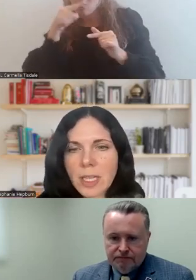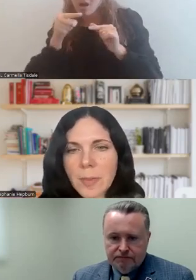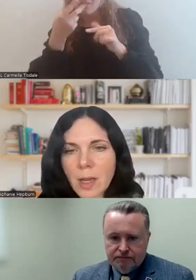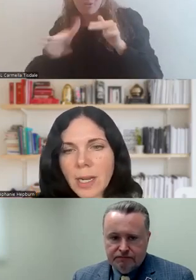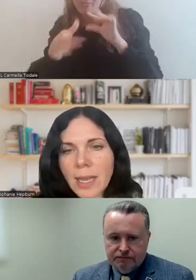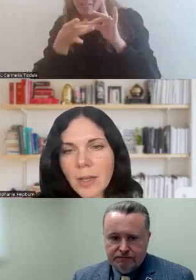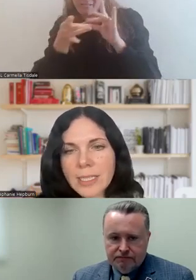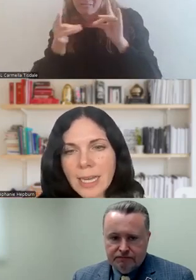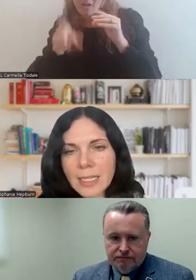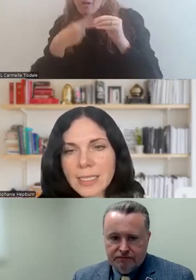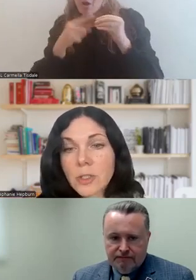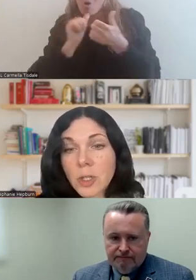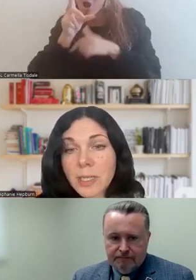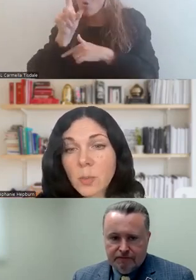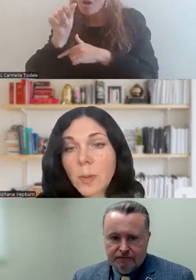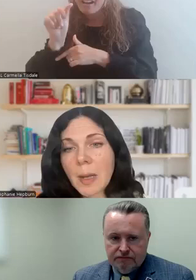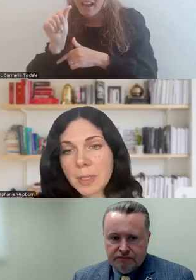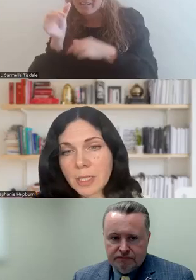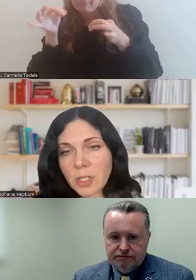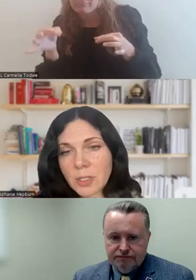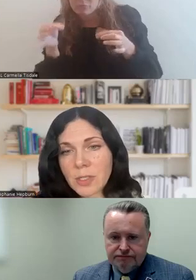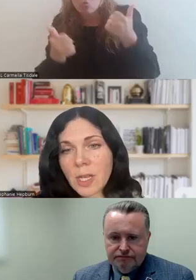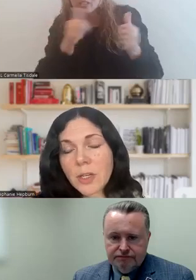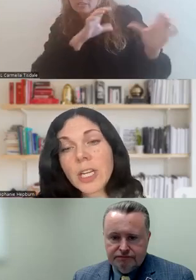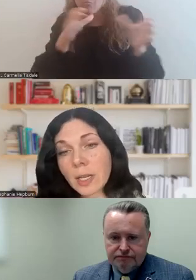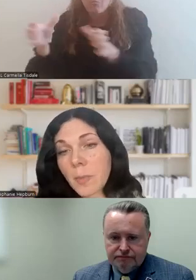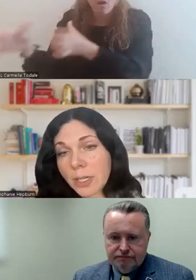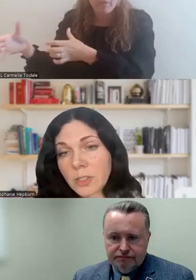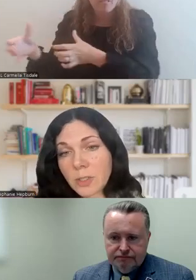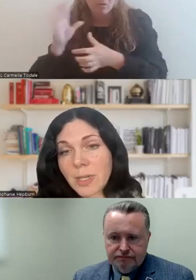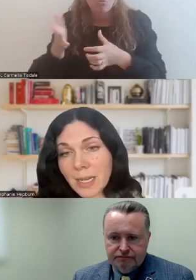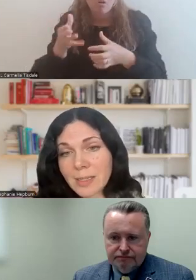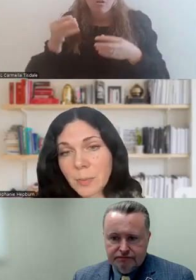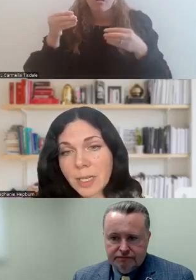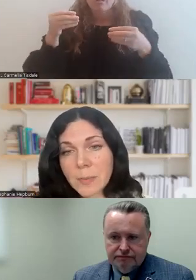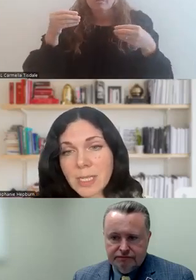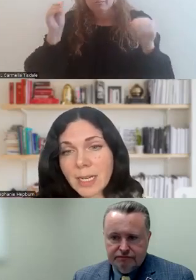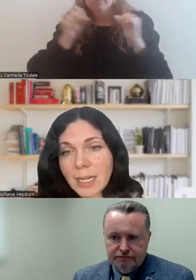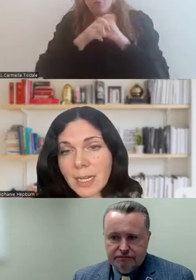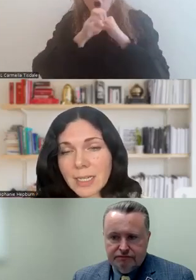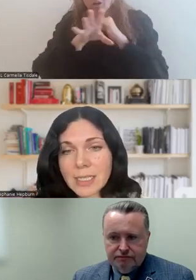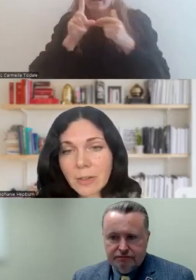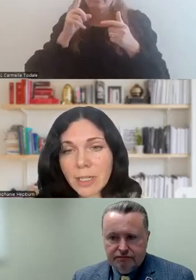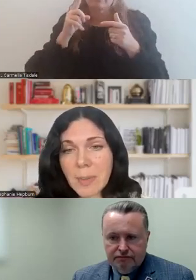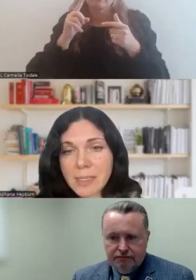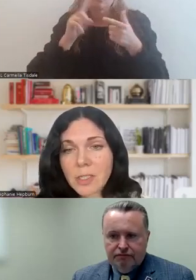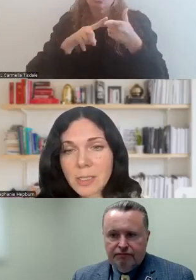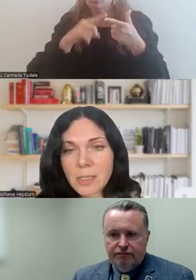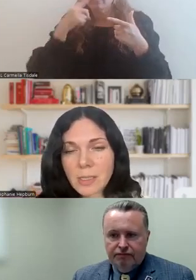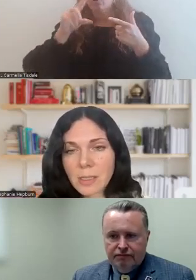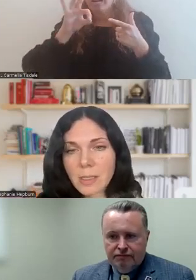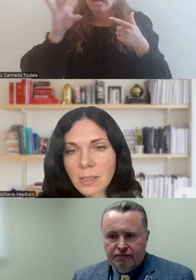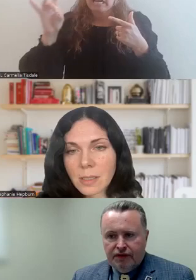briefly talking about how the data determines what populations you're going to market to next when it comes to 988 and tailoring